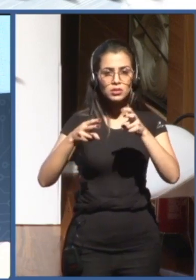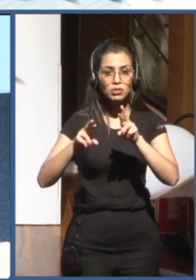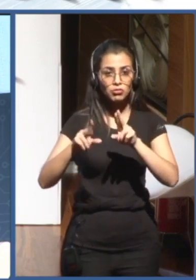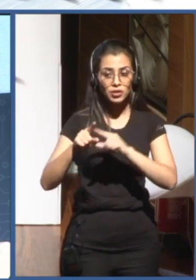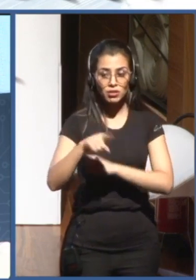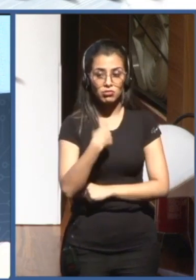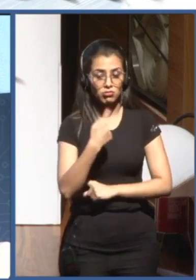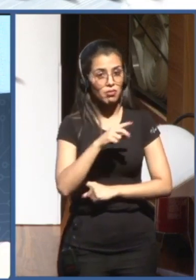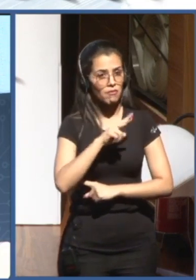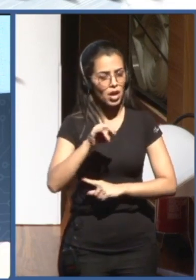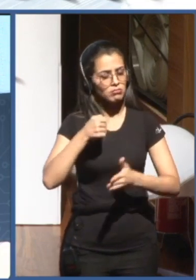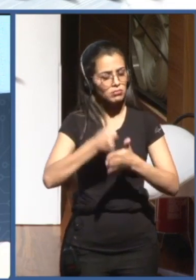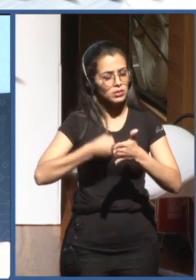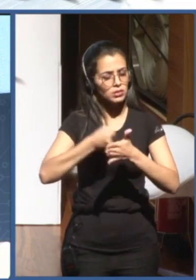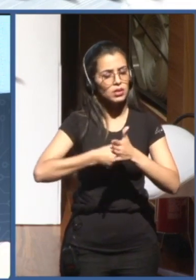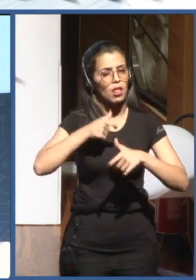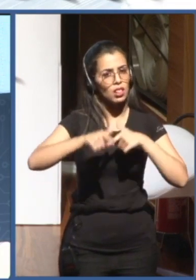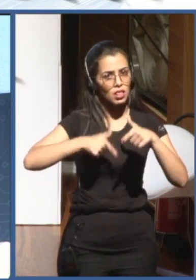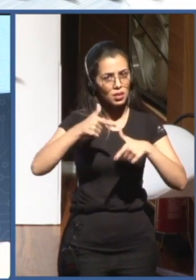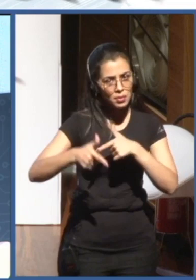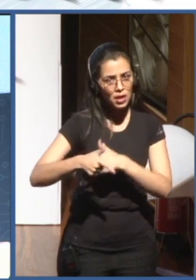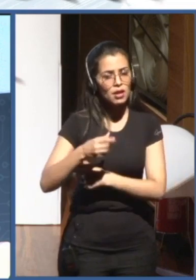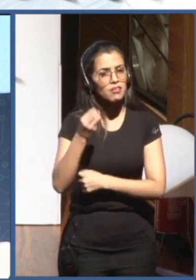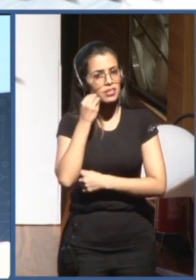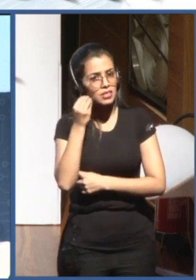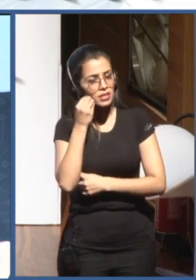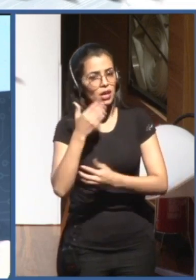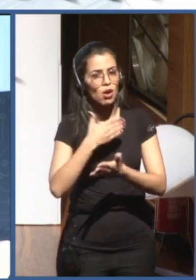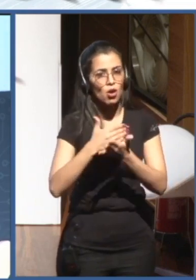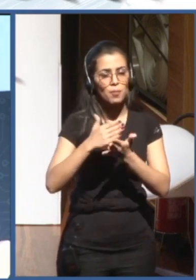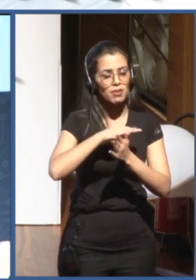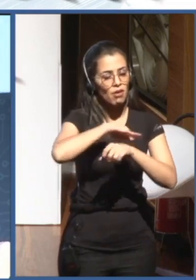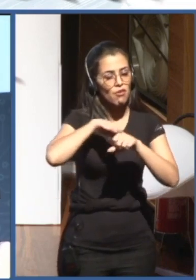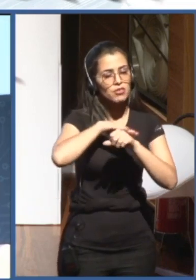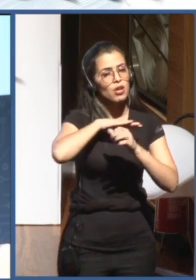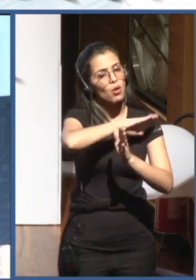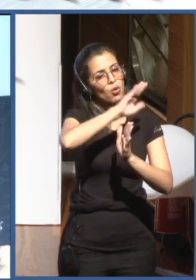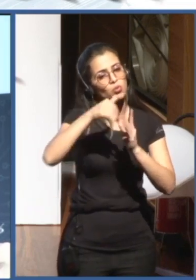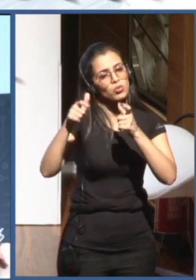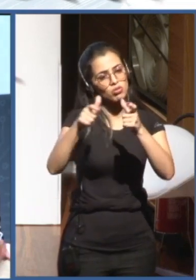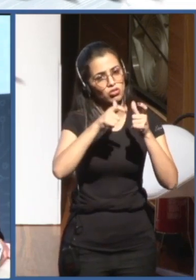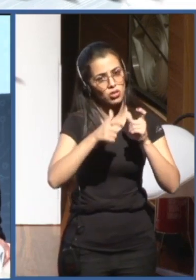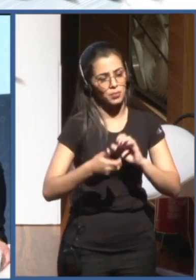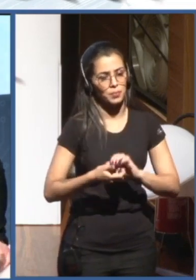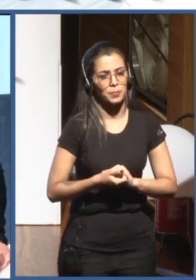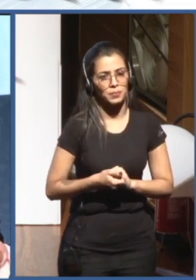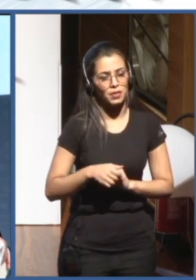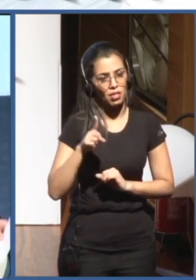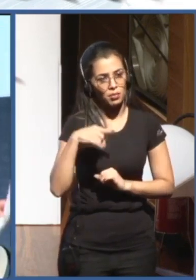And, yes, we will talk to everybody. Thank you. Thank you, Gaspar. Very important response.